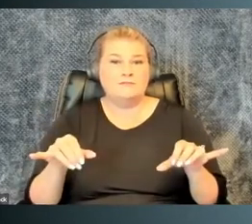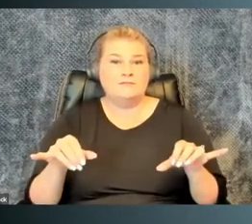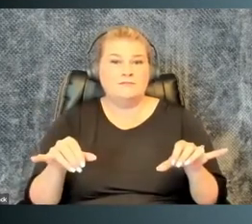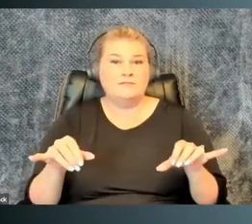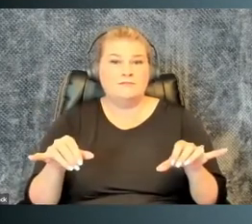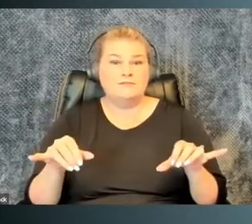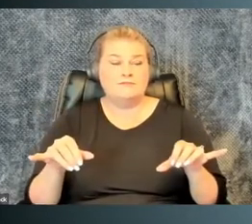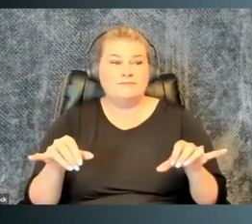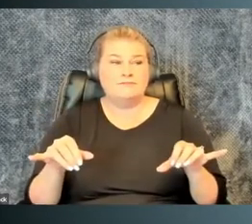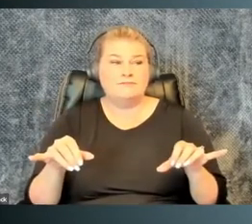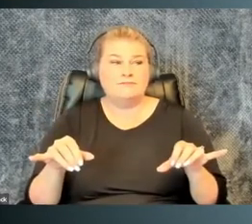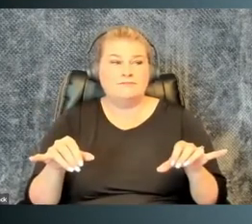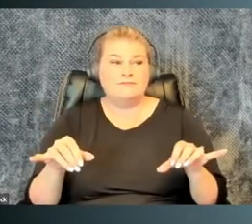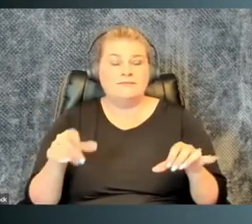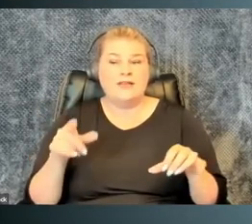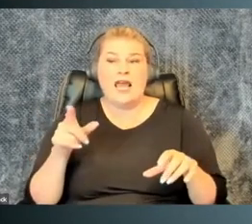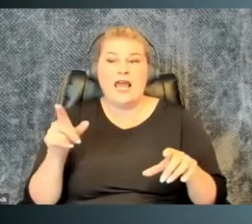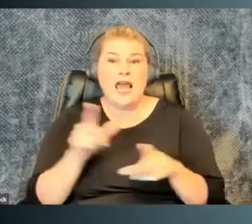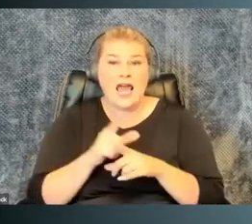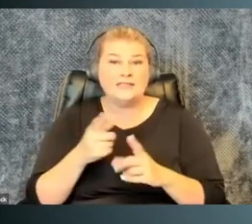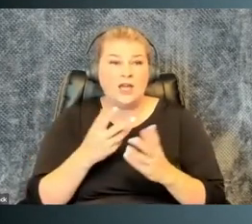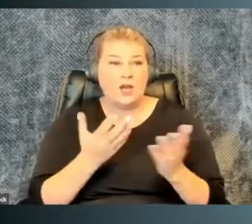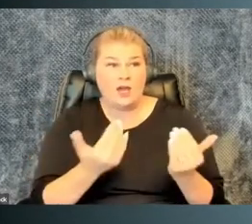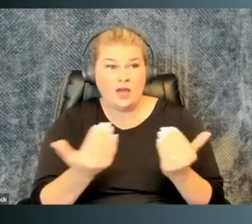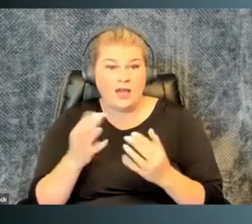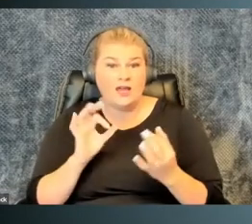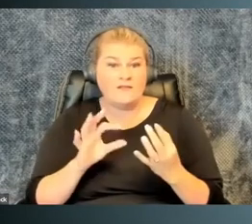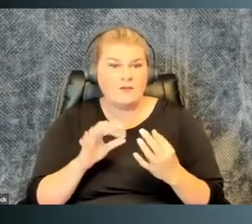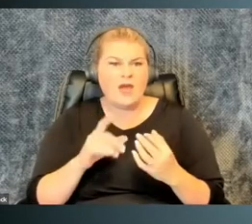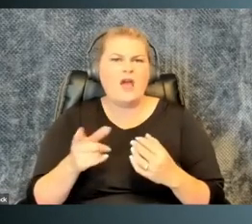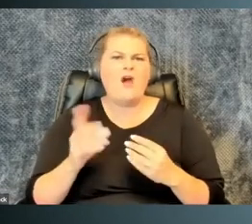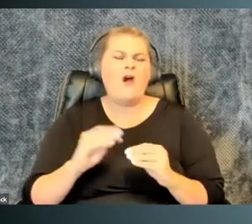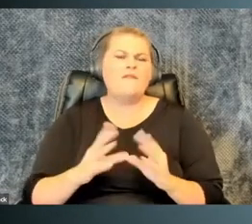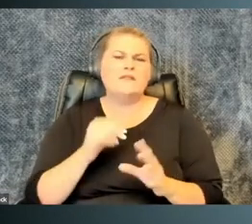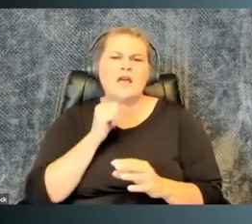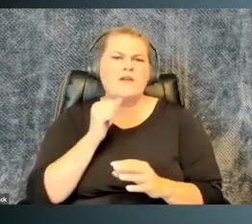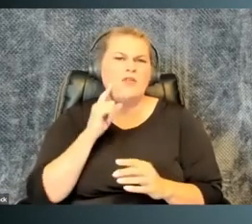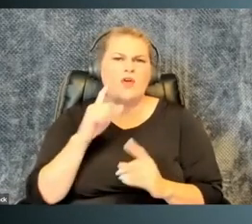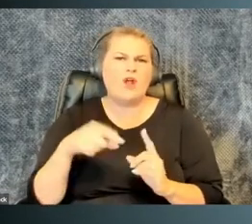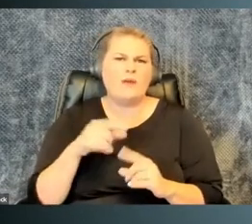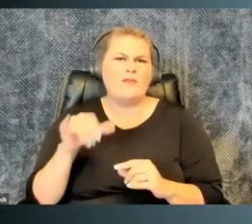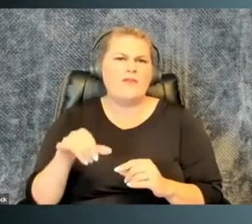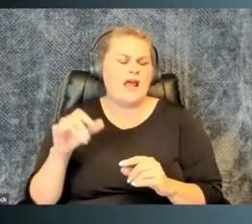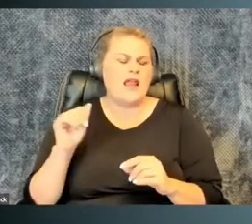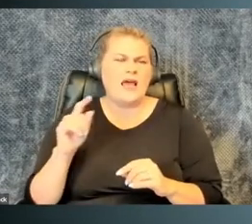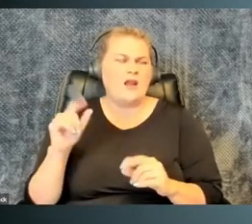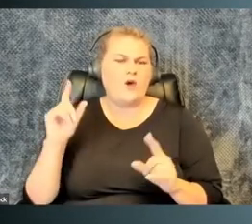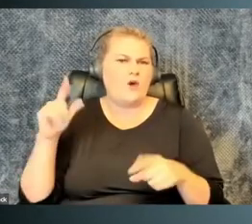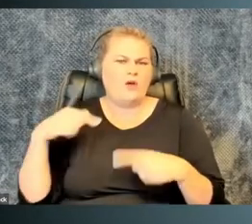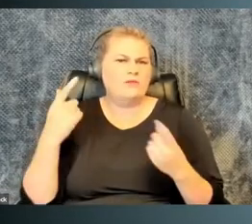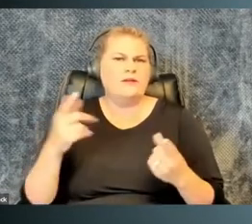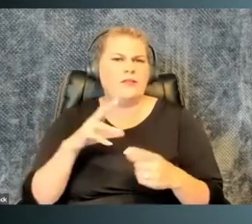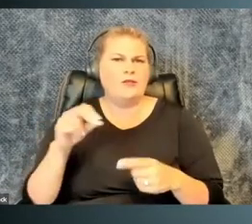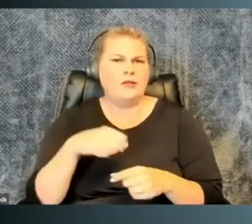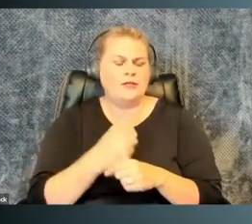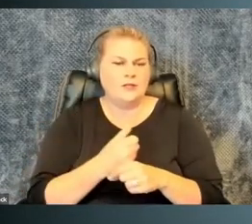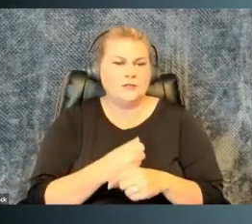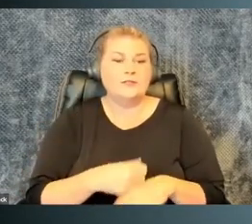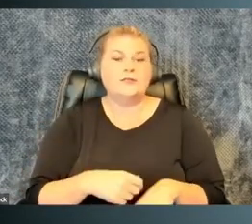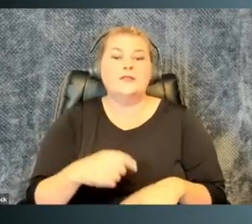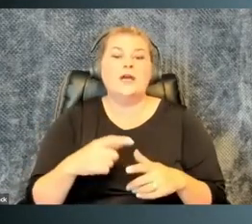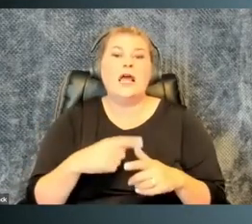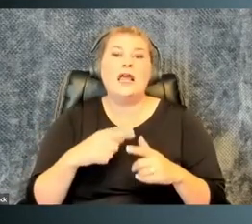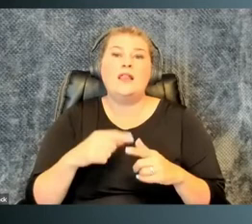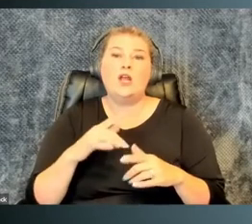years later, we were still seeing this in action, even as they were soliciting feedback. It was clear that they hadn't thought about disabled audiences.